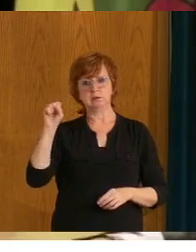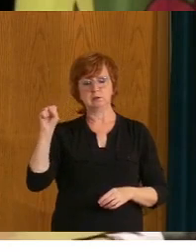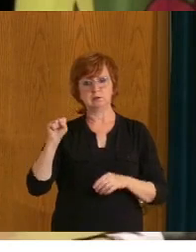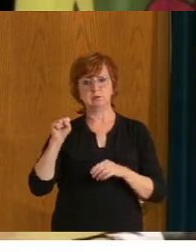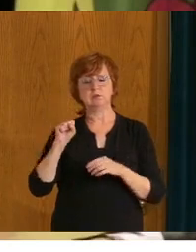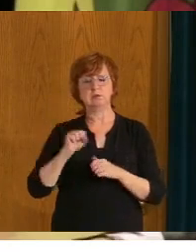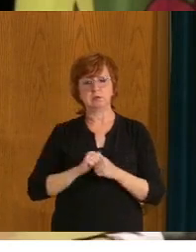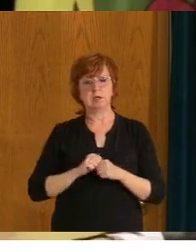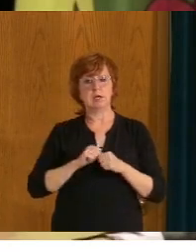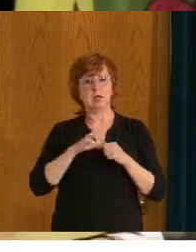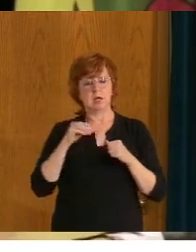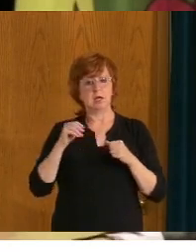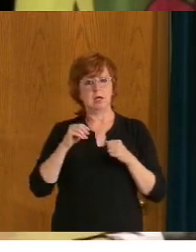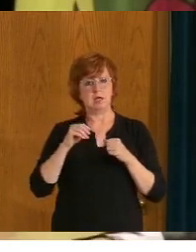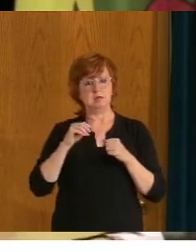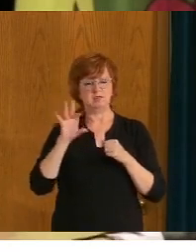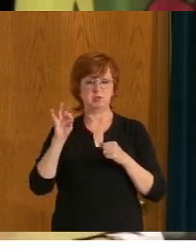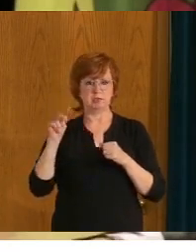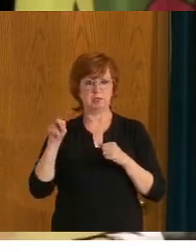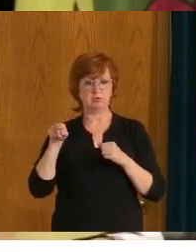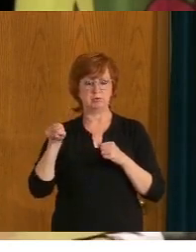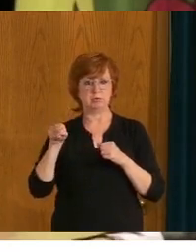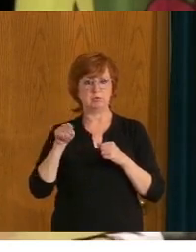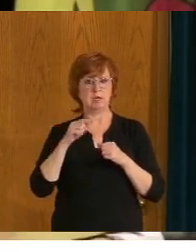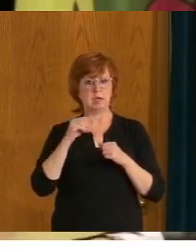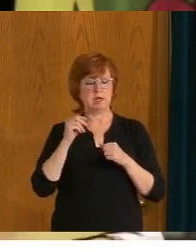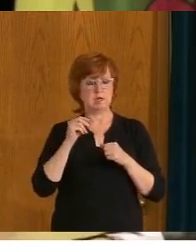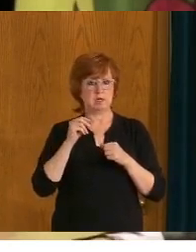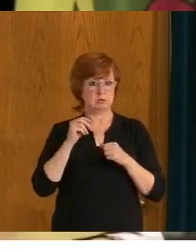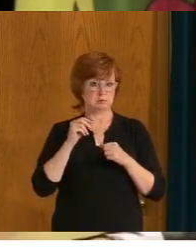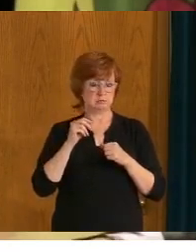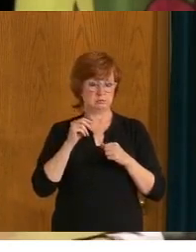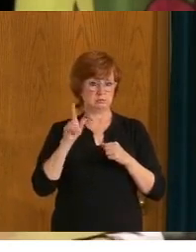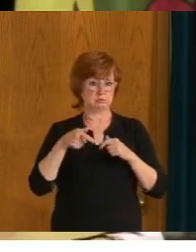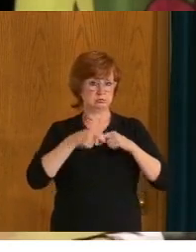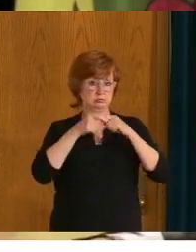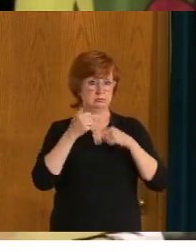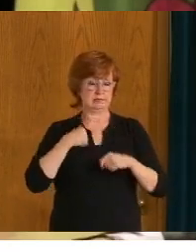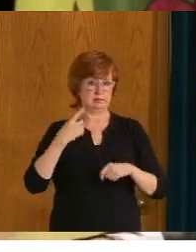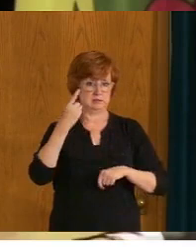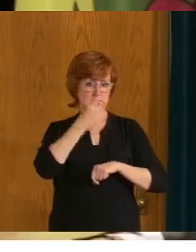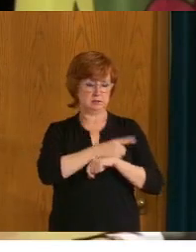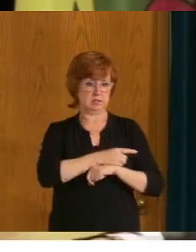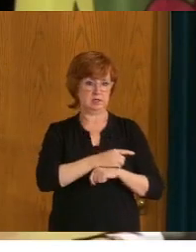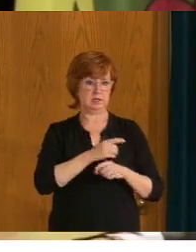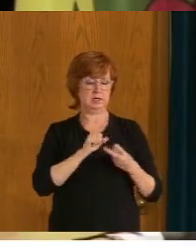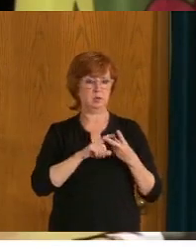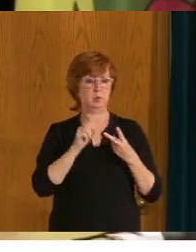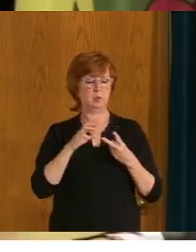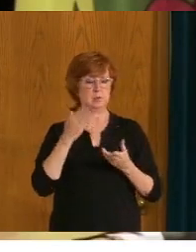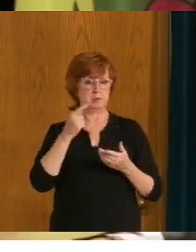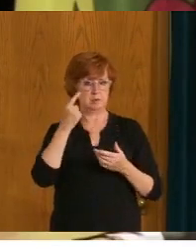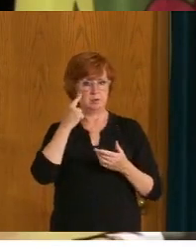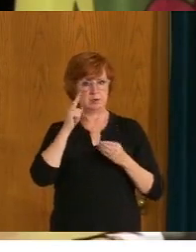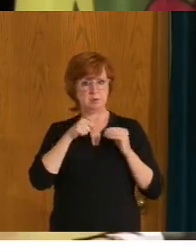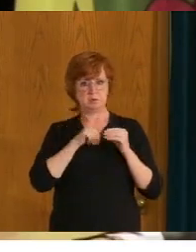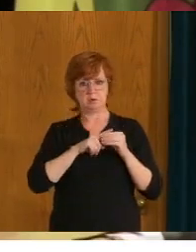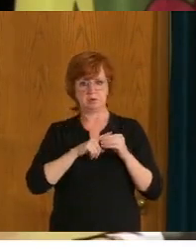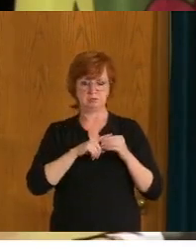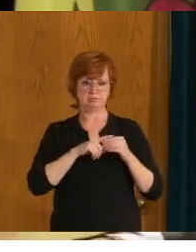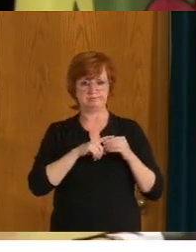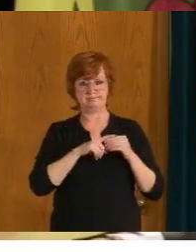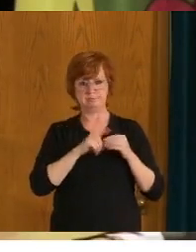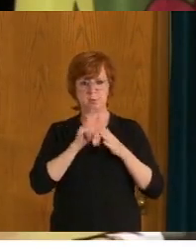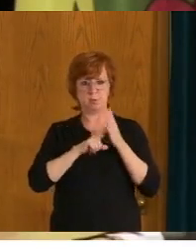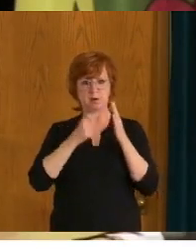and further, whether you think people should perhaps celebrate Canada Day in a slightly different way this year, given the